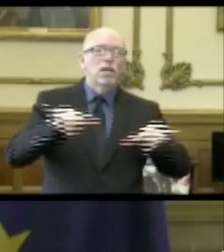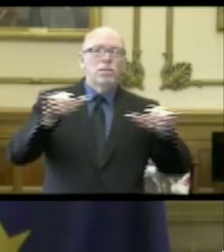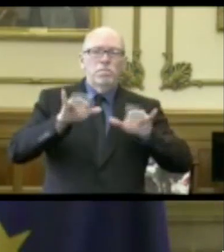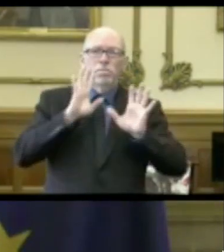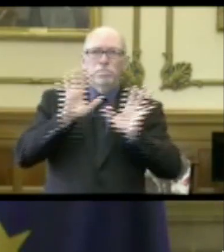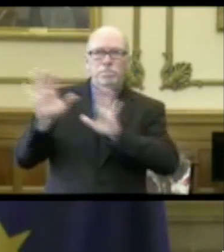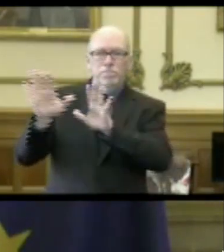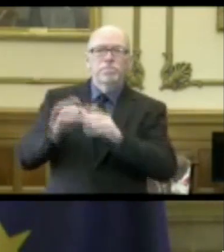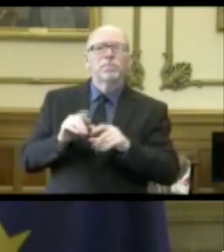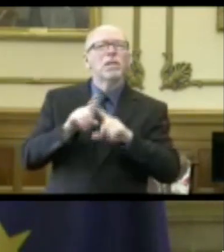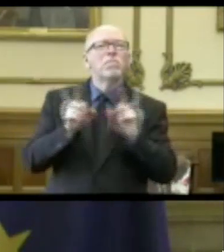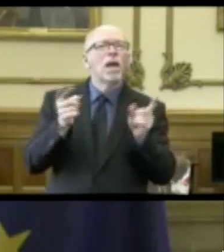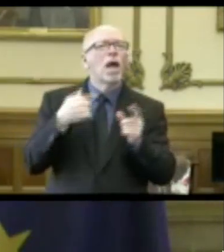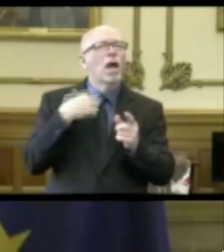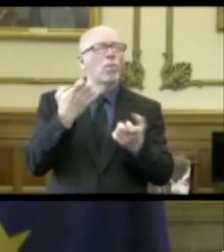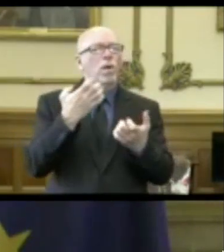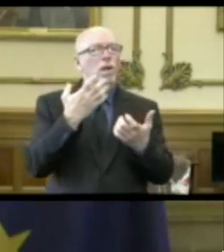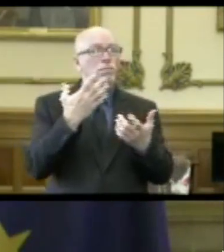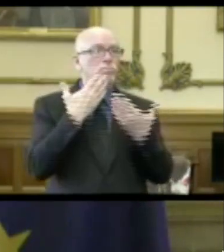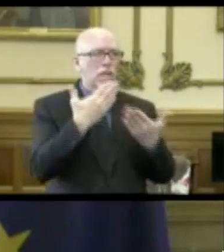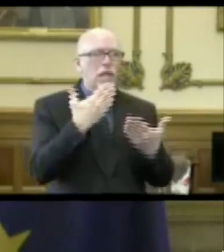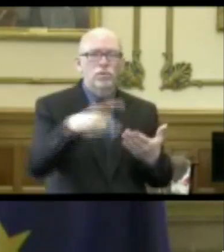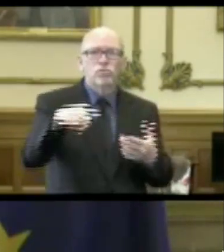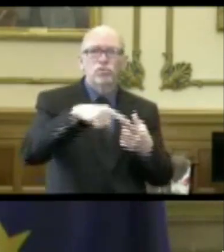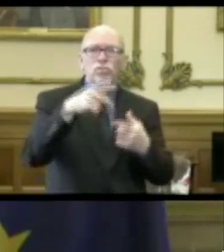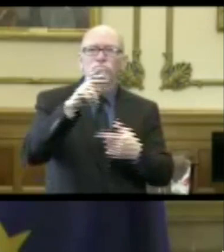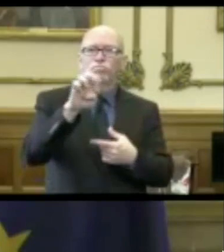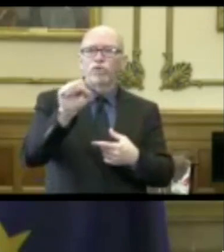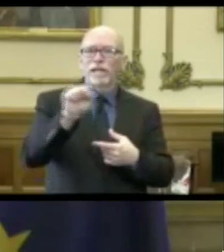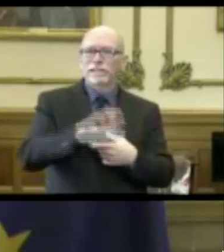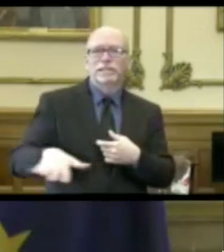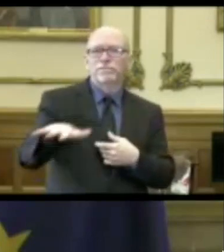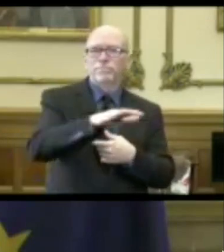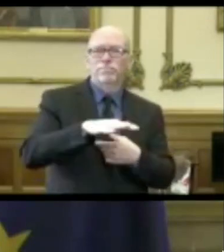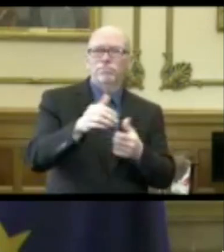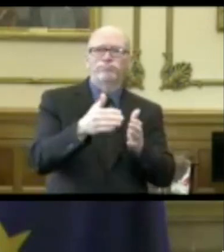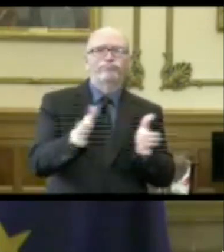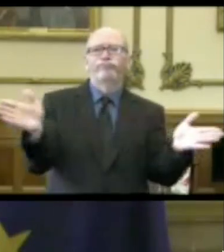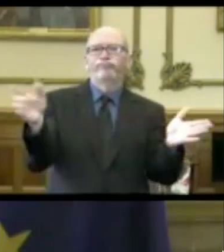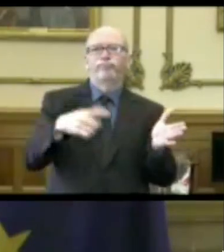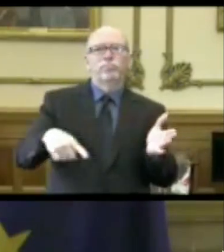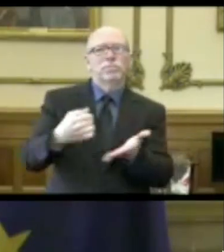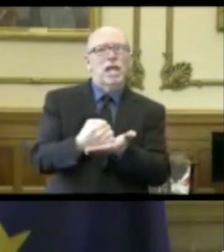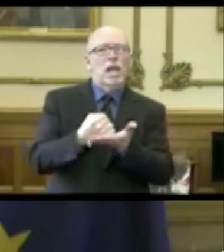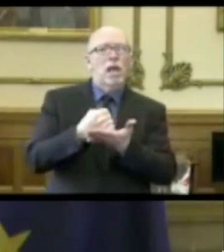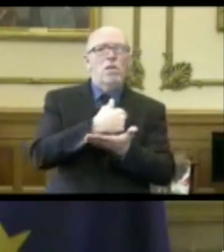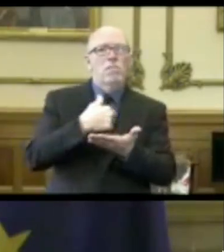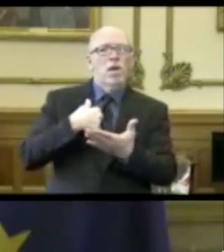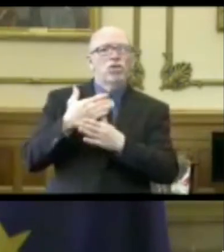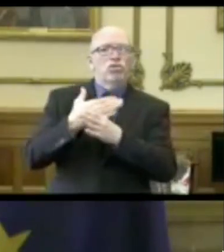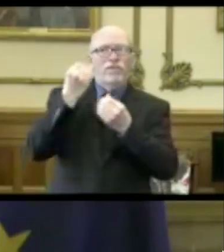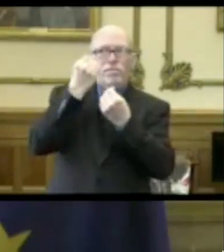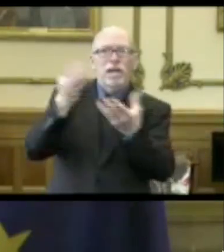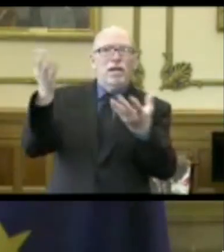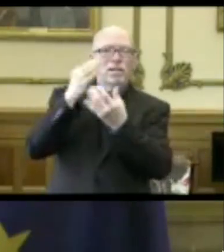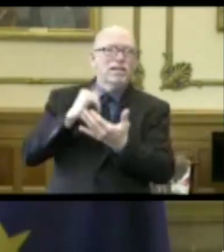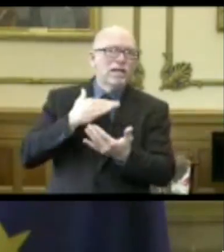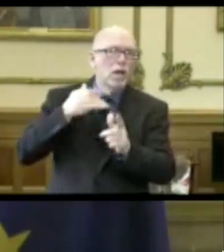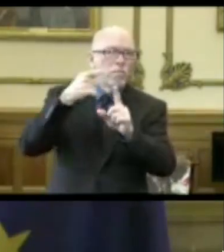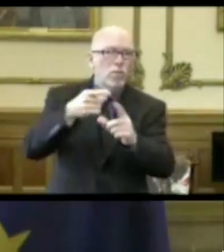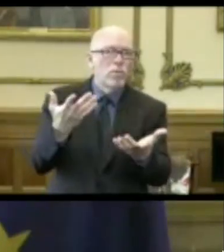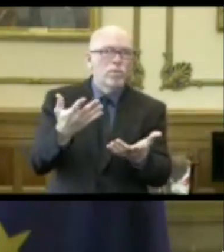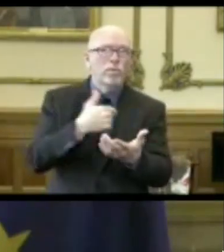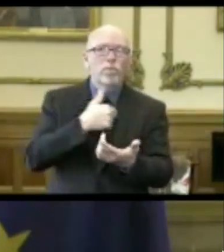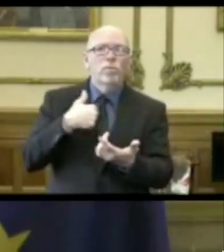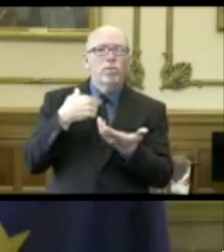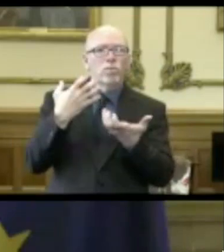But I, I just want to say thank you to the press corps in general for helping us get this information out. That's our whole goal is to try